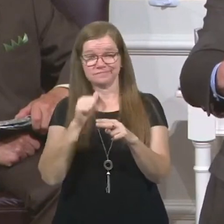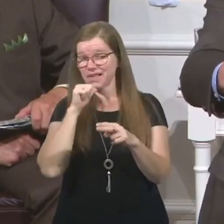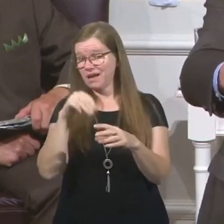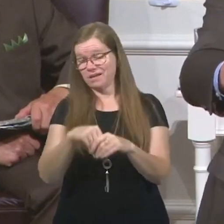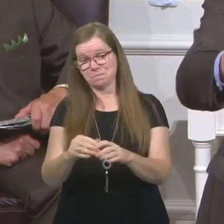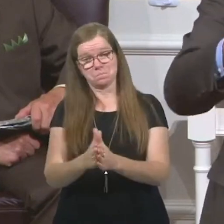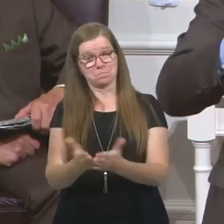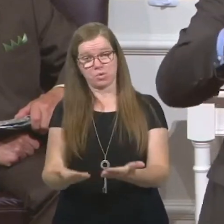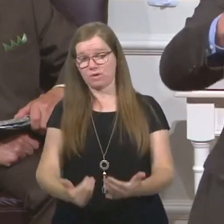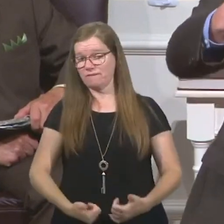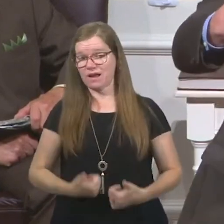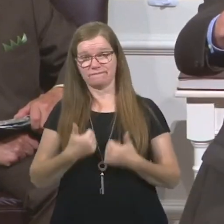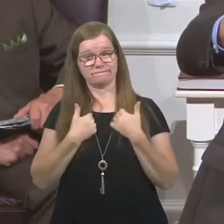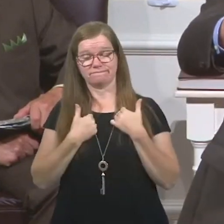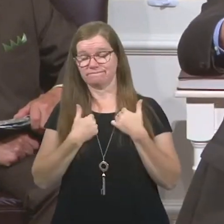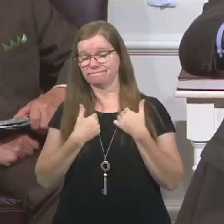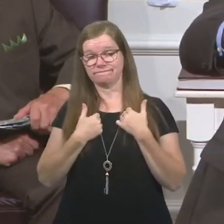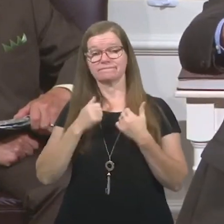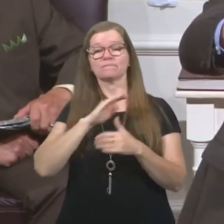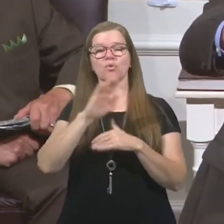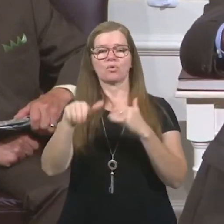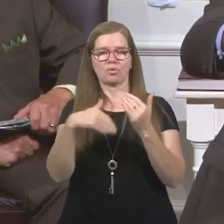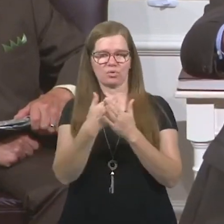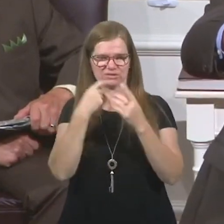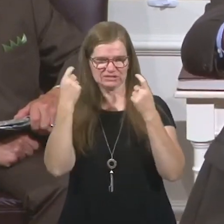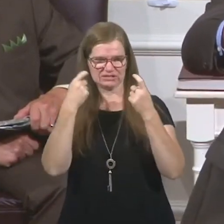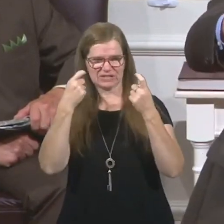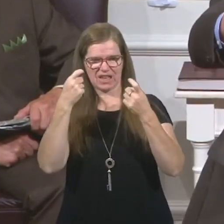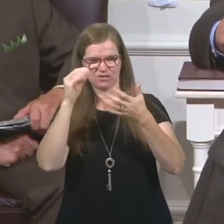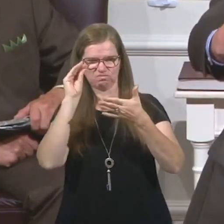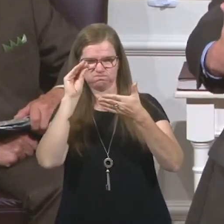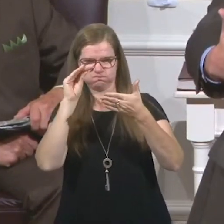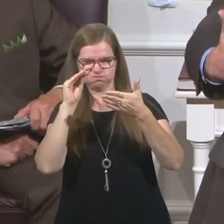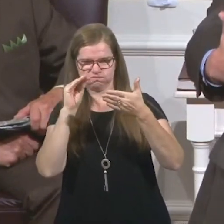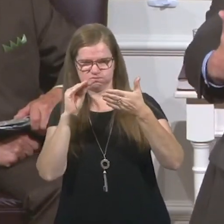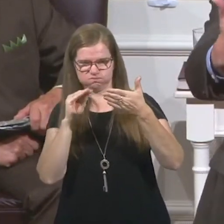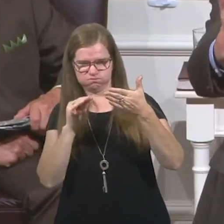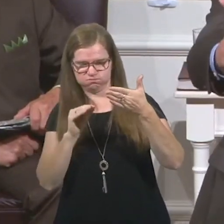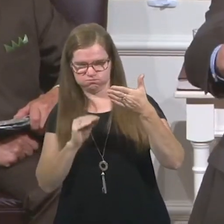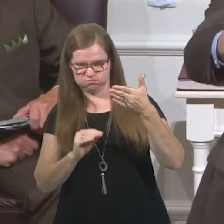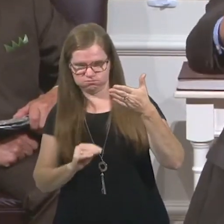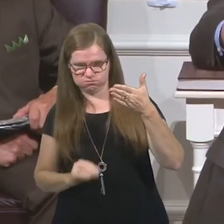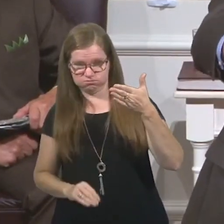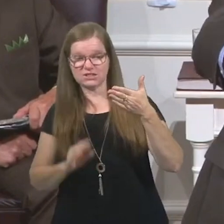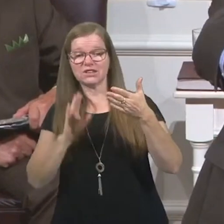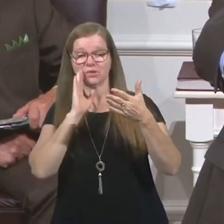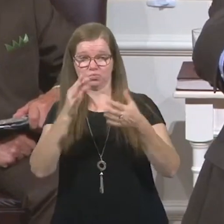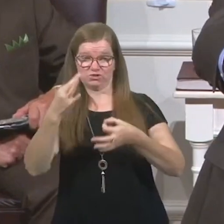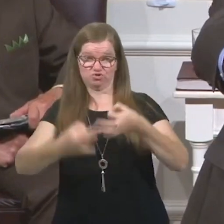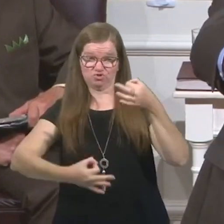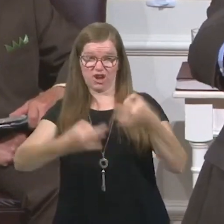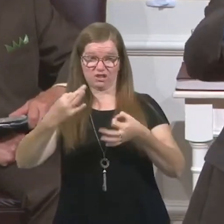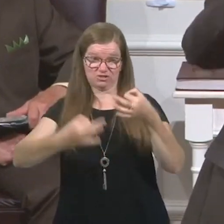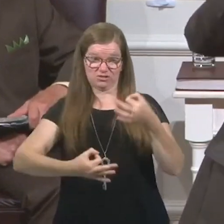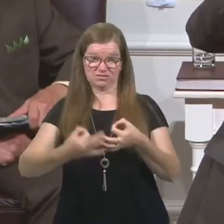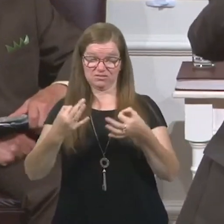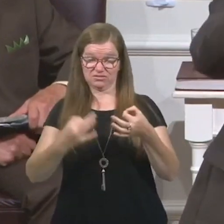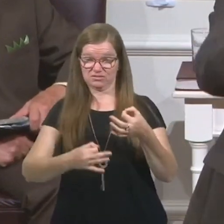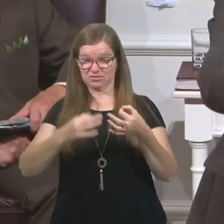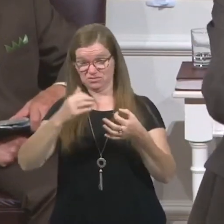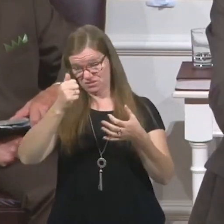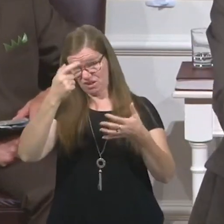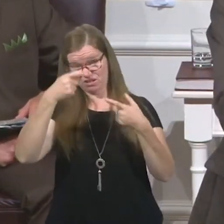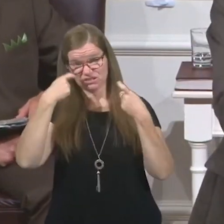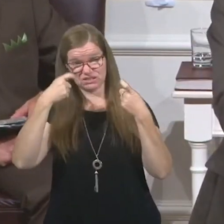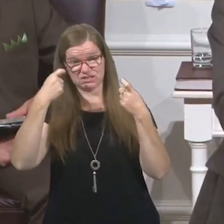life, but all their sins are written in the book. And they'll be judged out of the things written in that book that all their